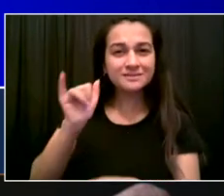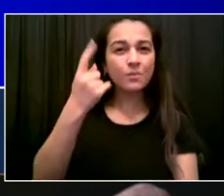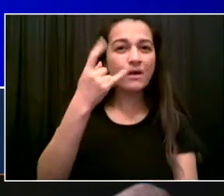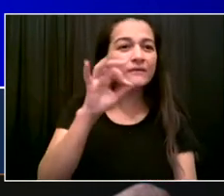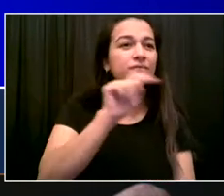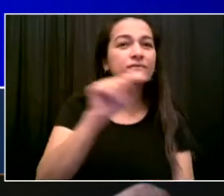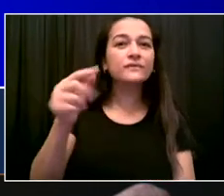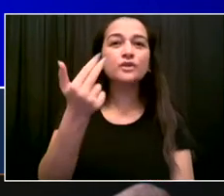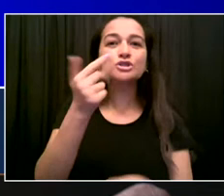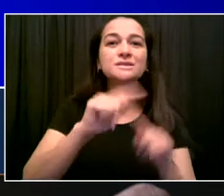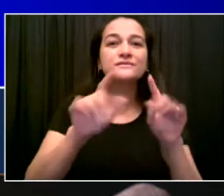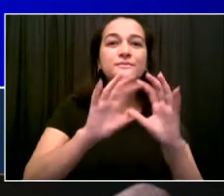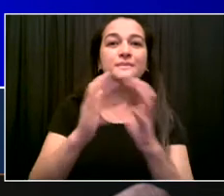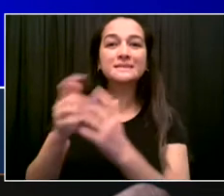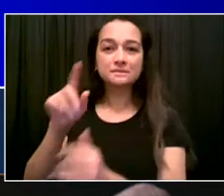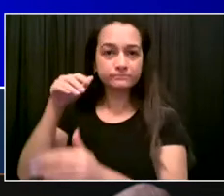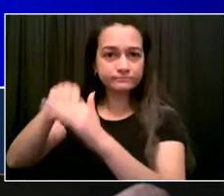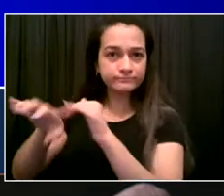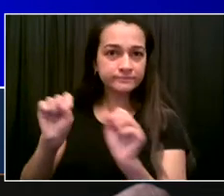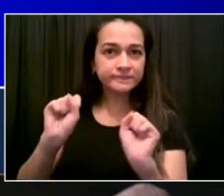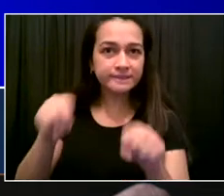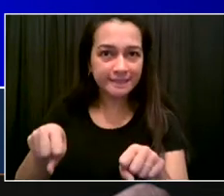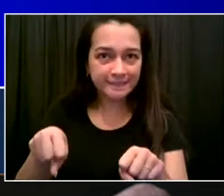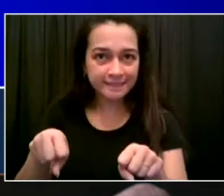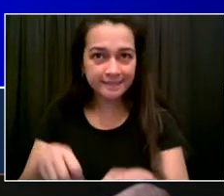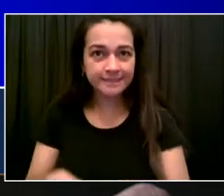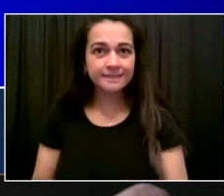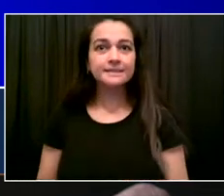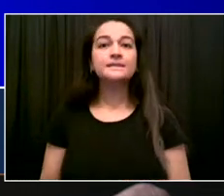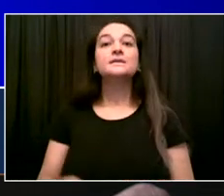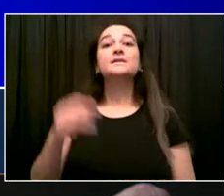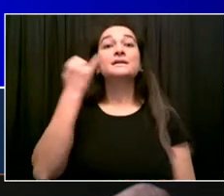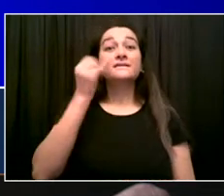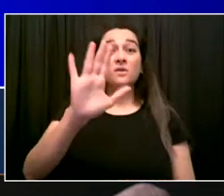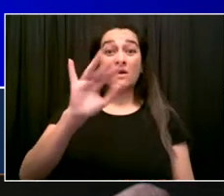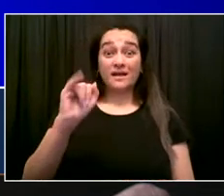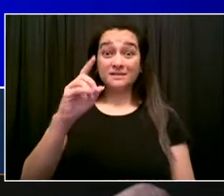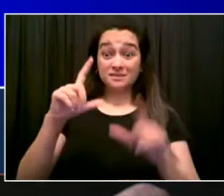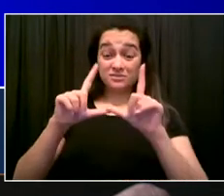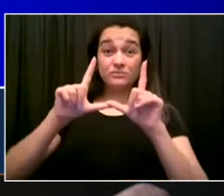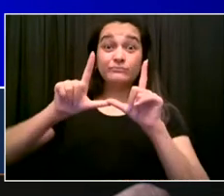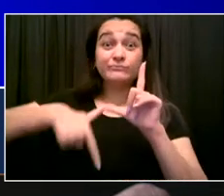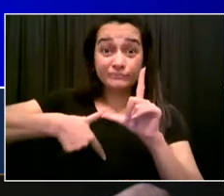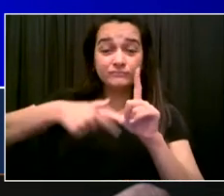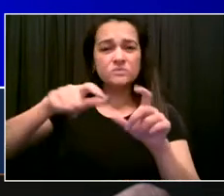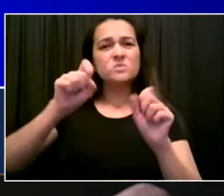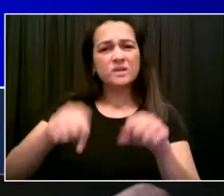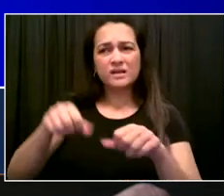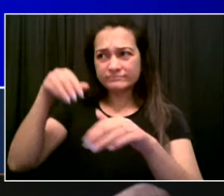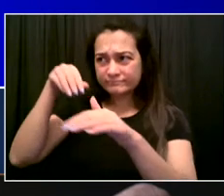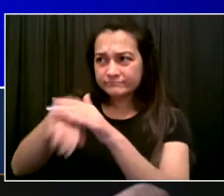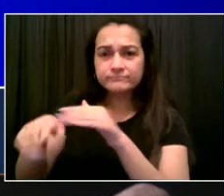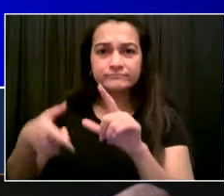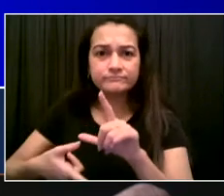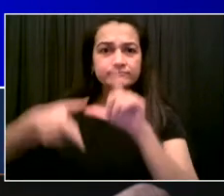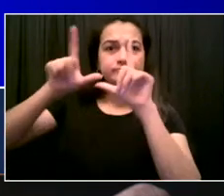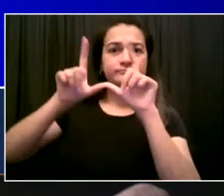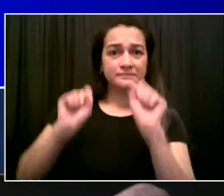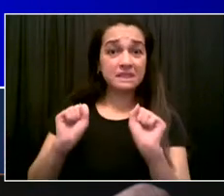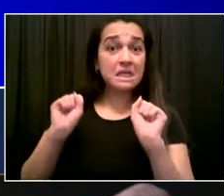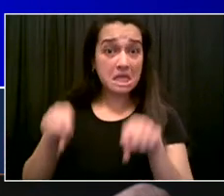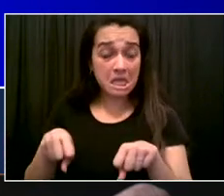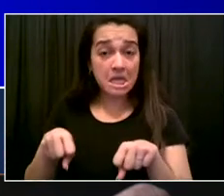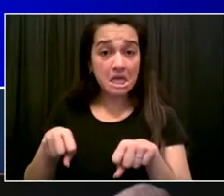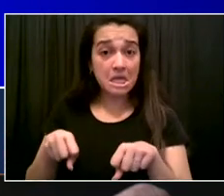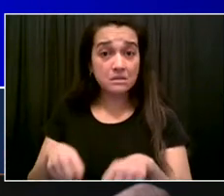nyc.gov backslash IDNYC. And since the mayor has begun this